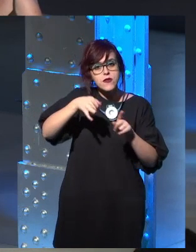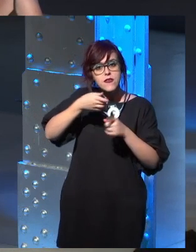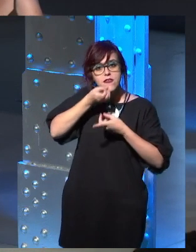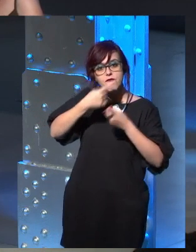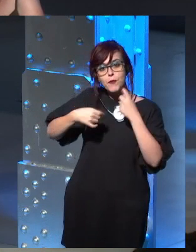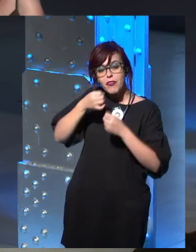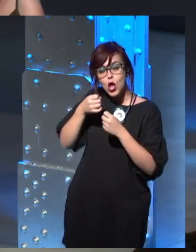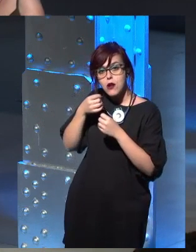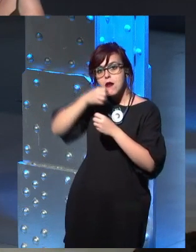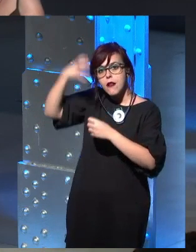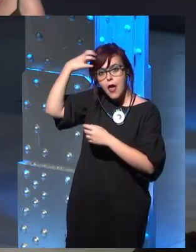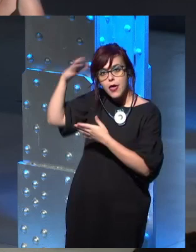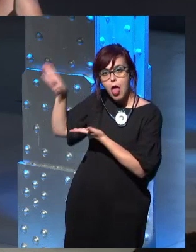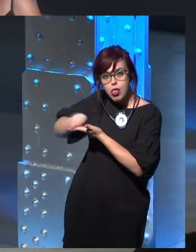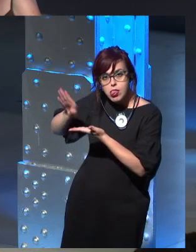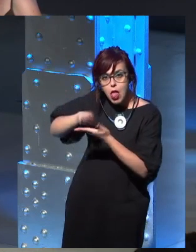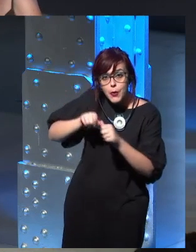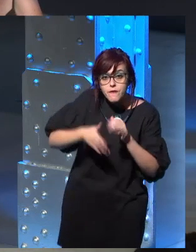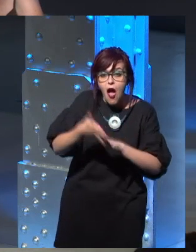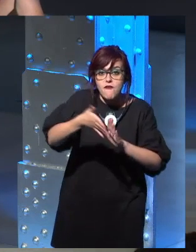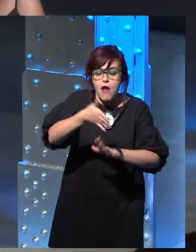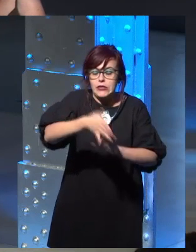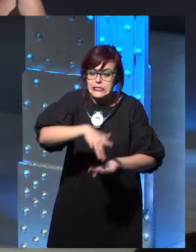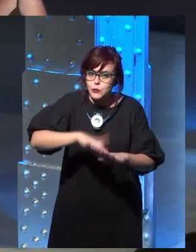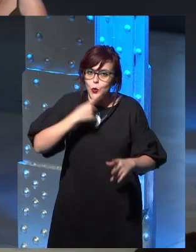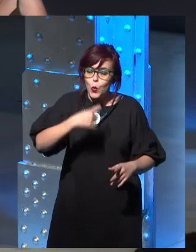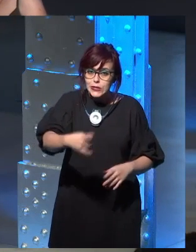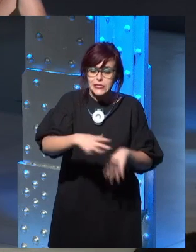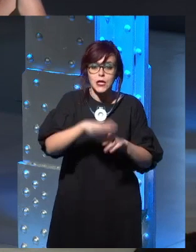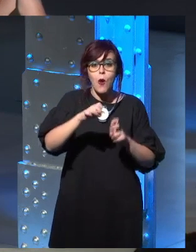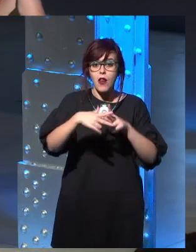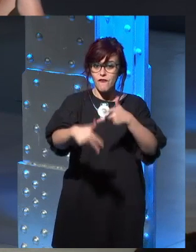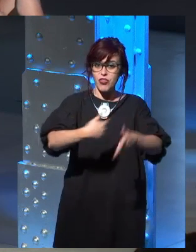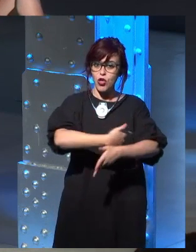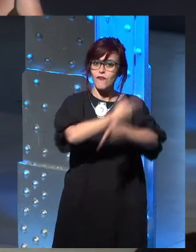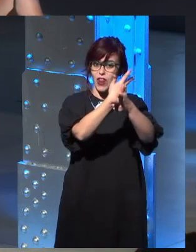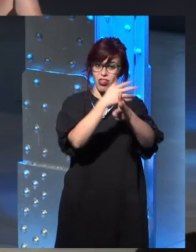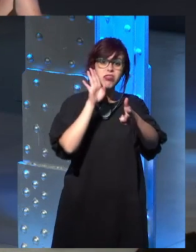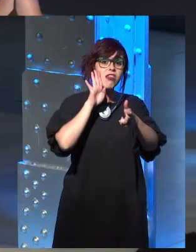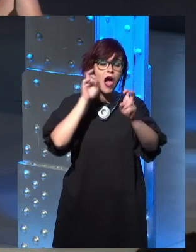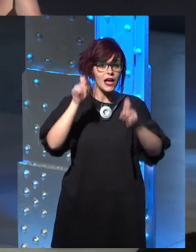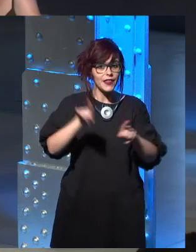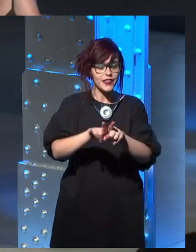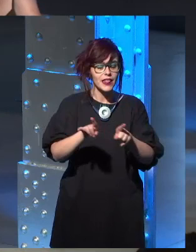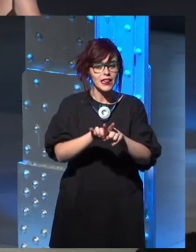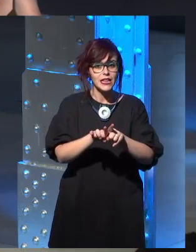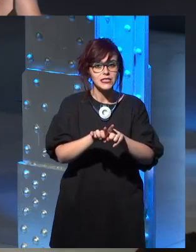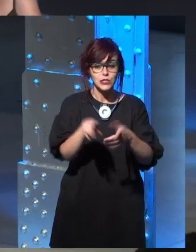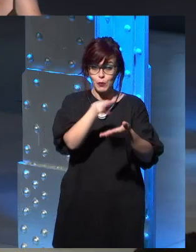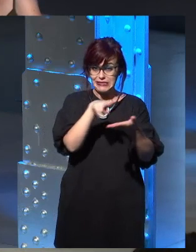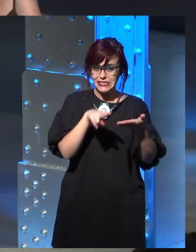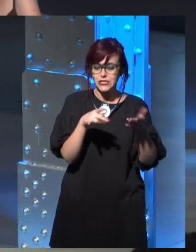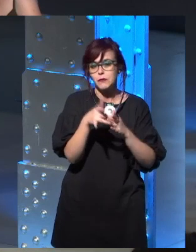anything new. Uh, and also from the conference call that we had with him where he provided detail about some of the later kings. So,